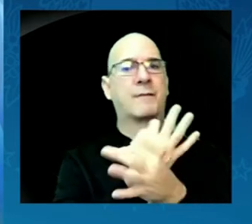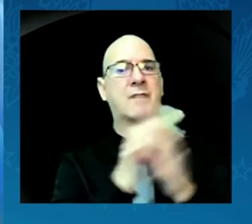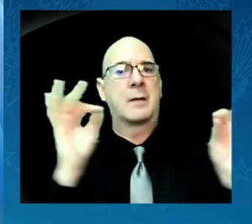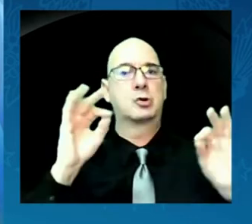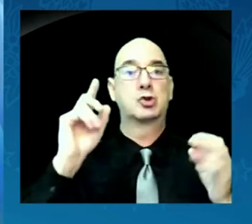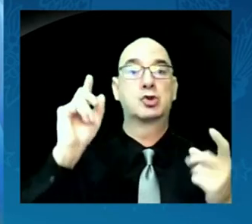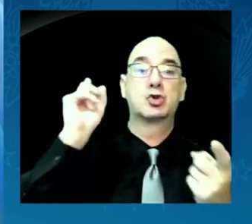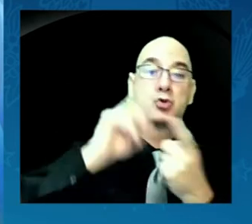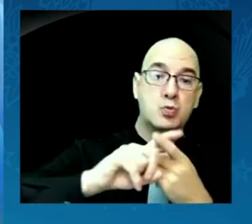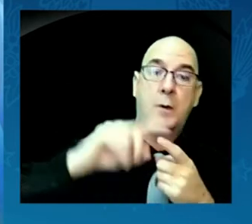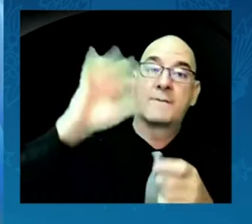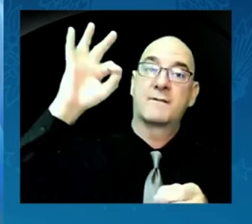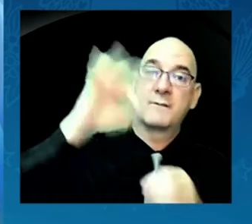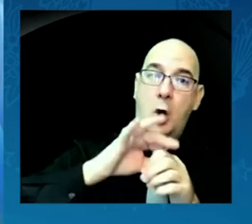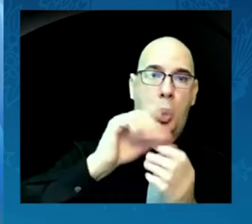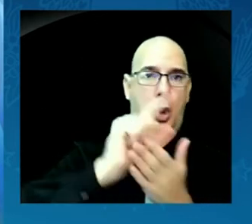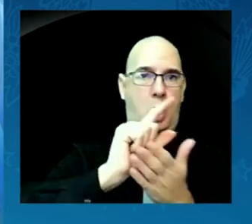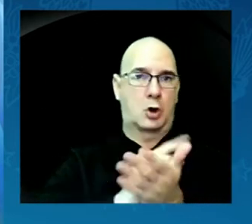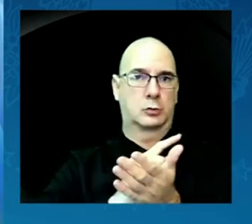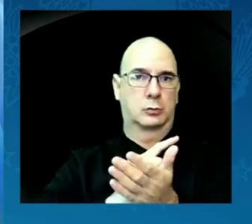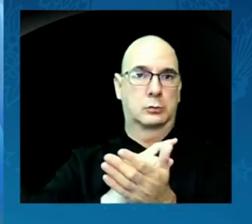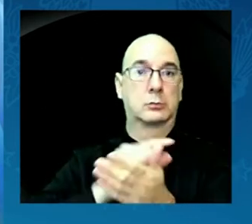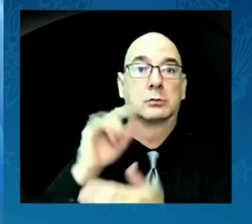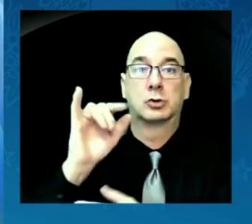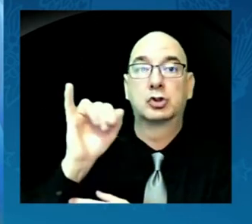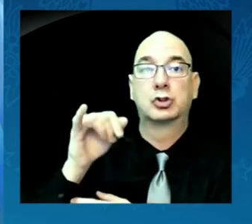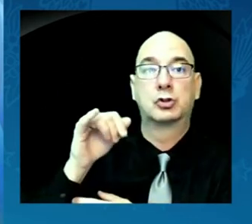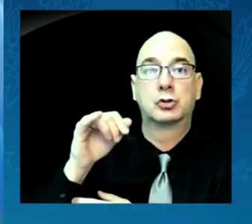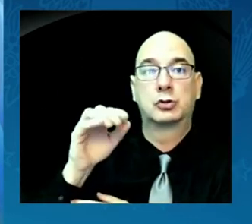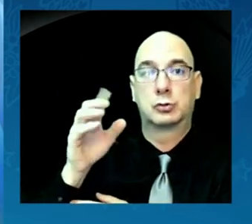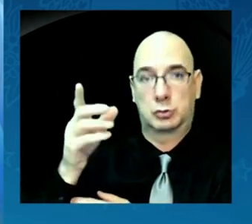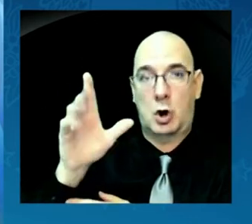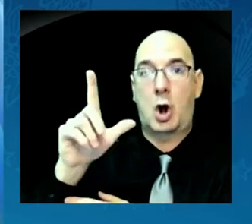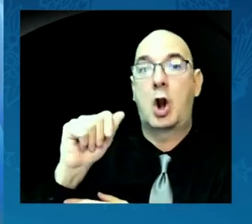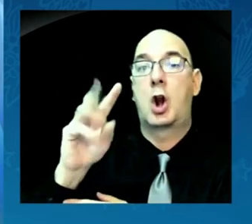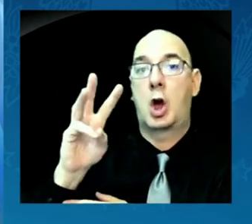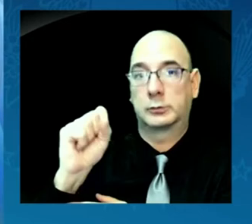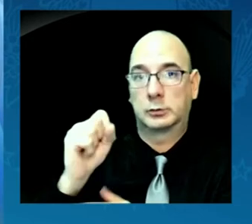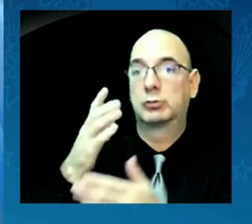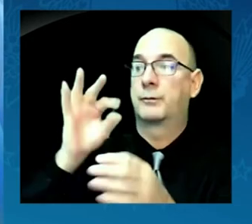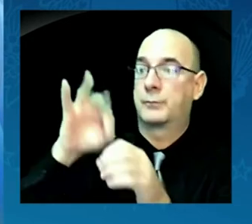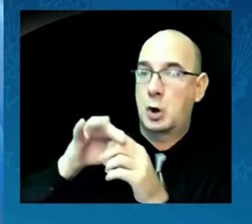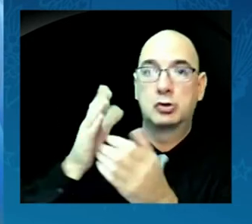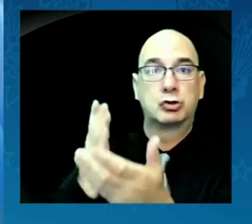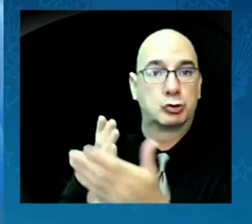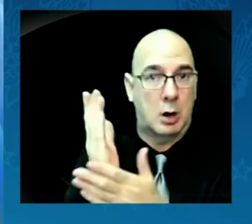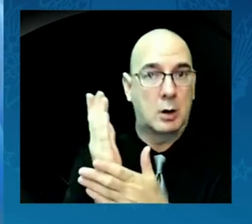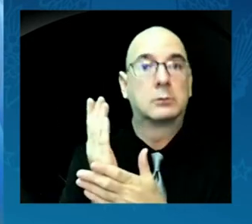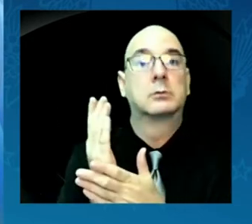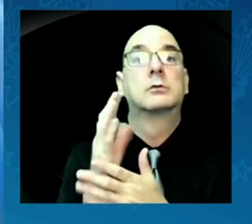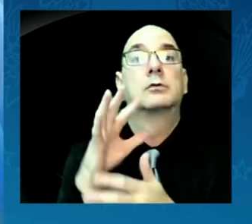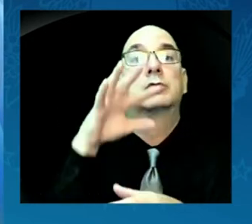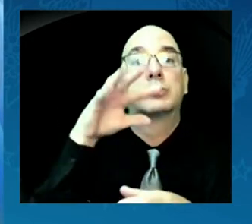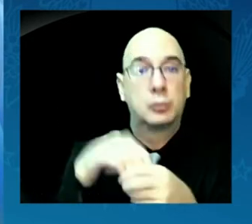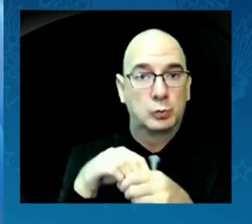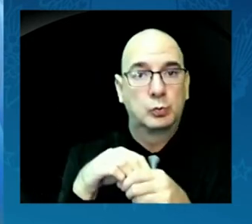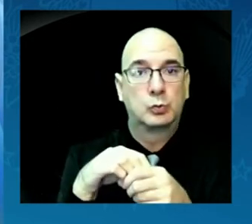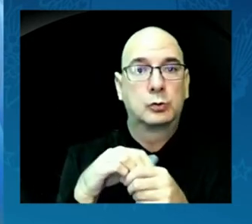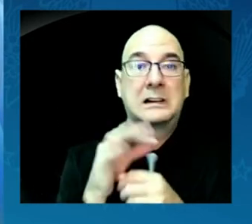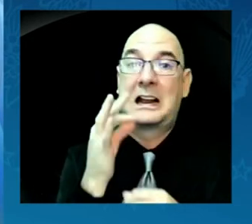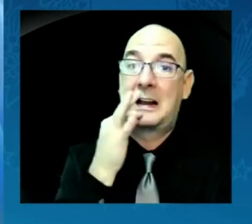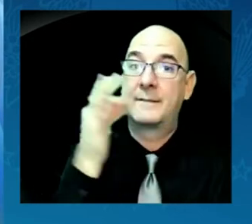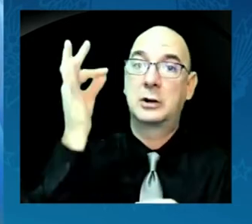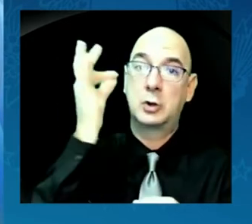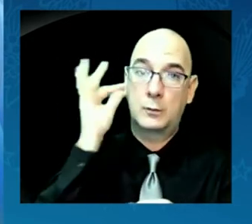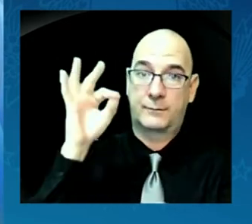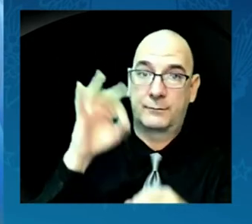Rights Advancement Act, which includes the Native American Voting Rights Act. These bills would